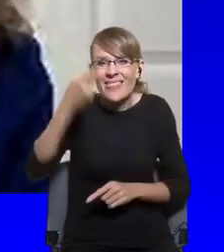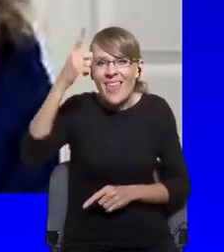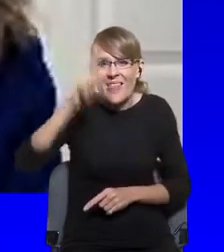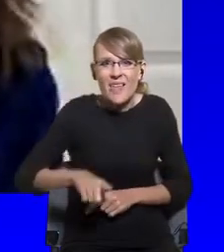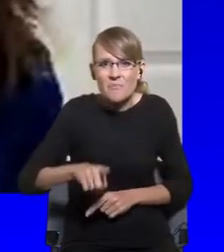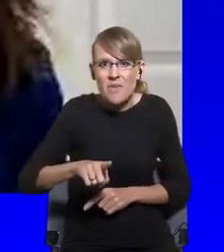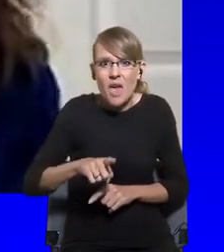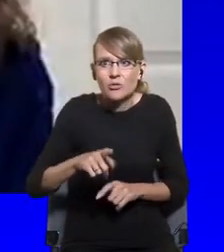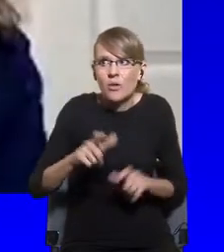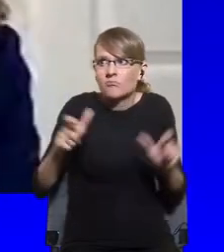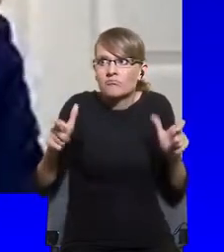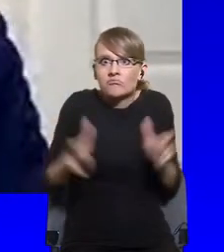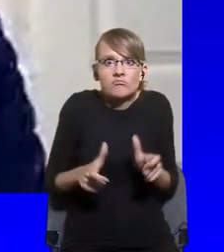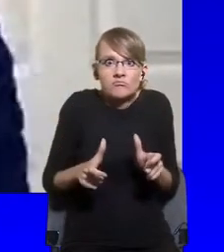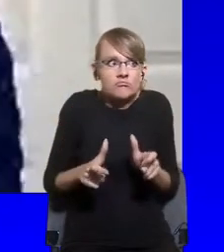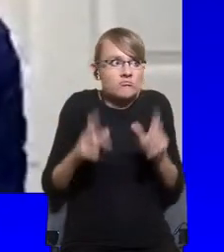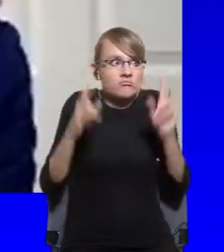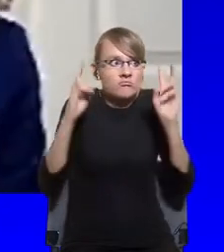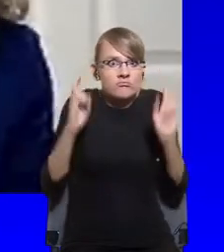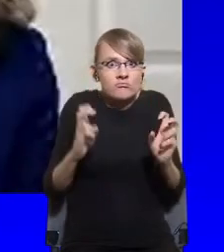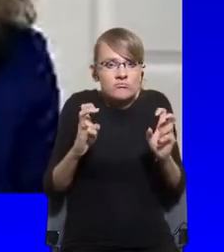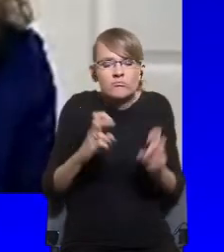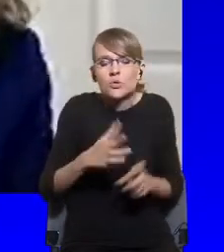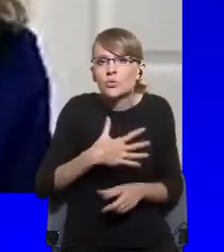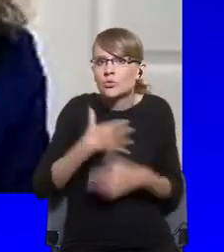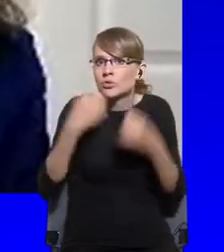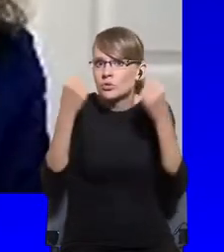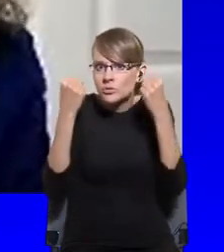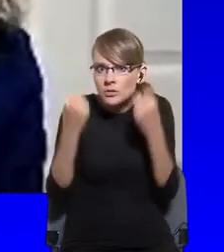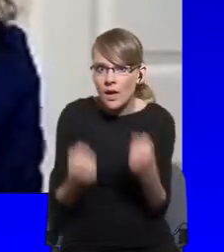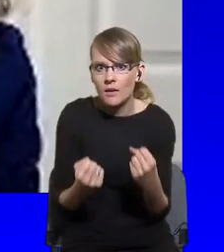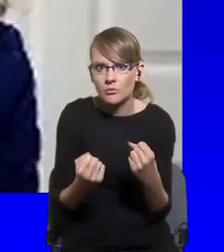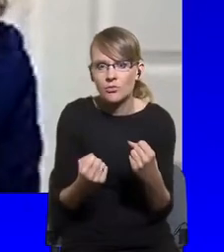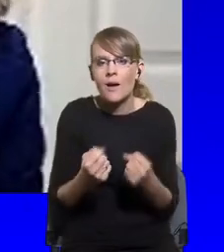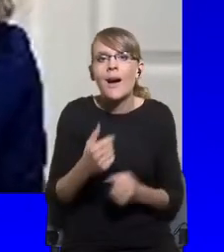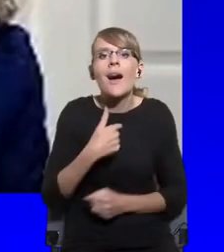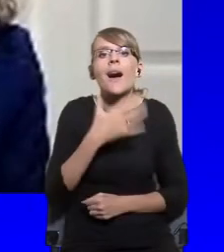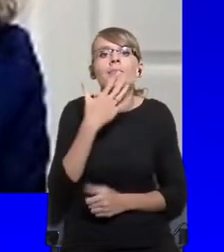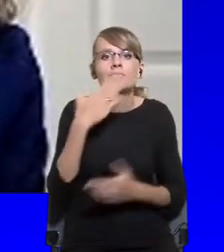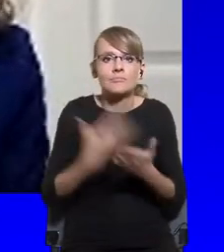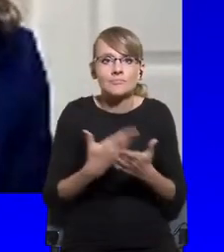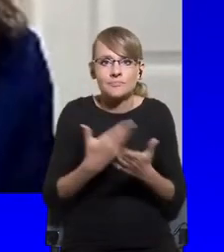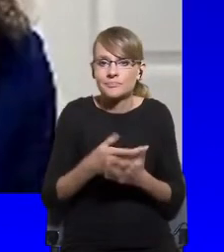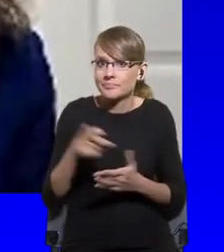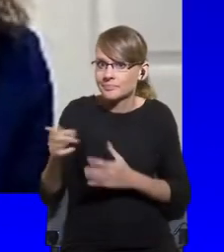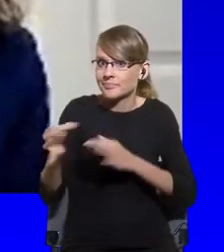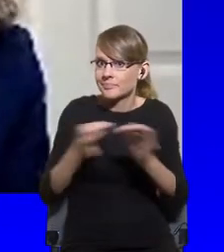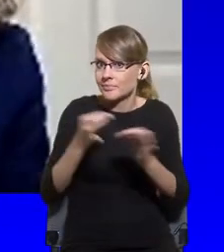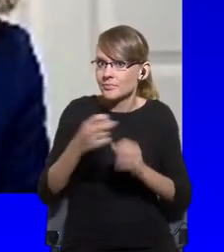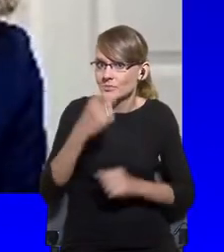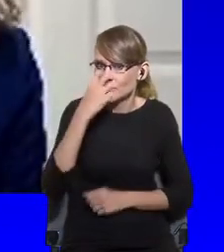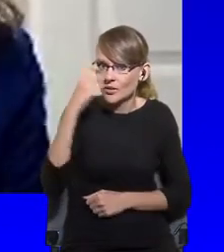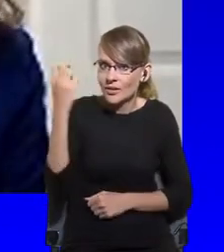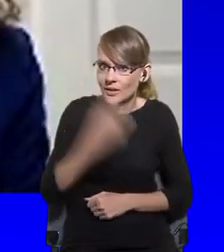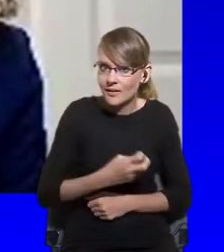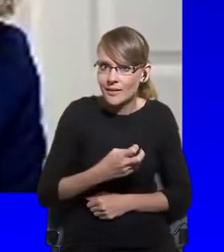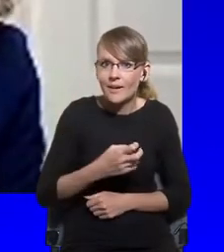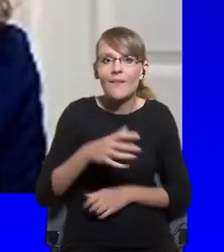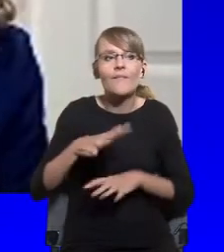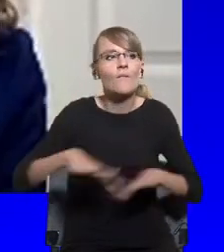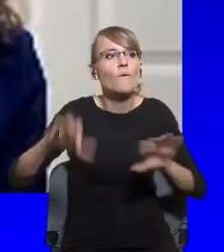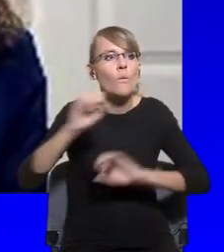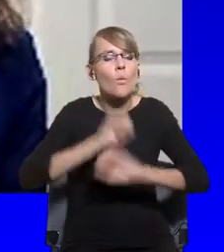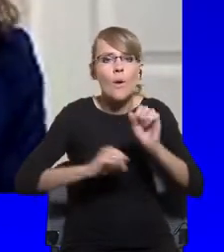hard. Now, yet I'm saying this because the story of Italy is curious. The COVID crisis has helped